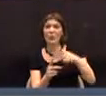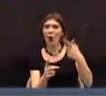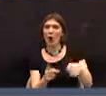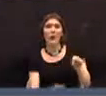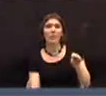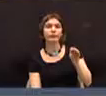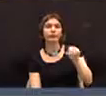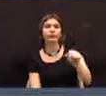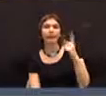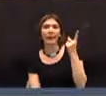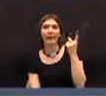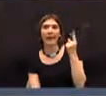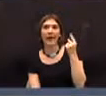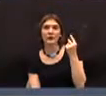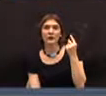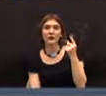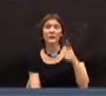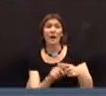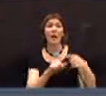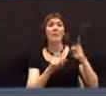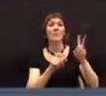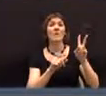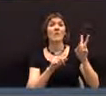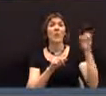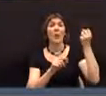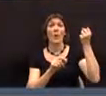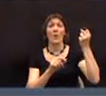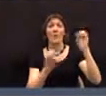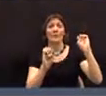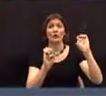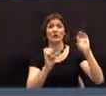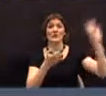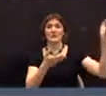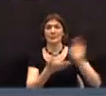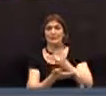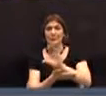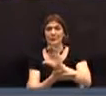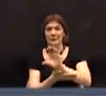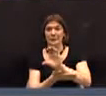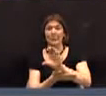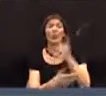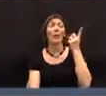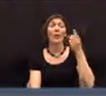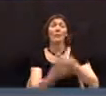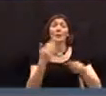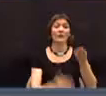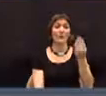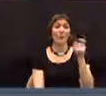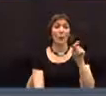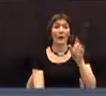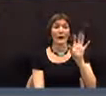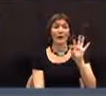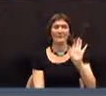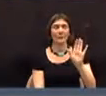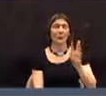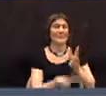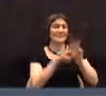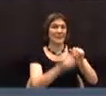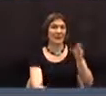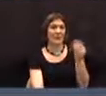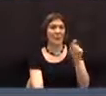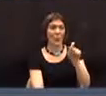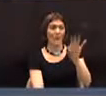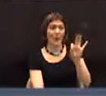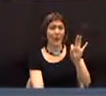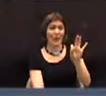spent last year from the reserve fund. So, our budget last year was 14.9, or our expenditures were